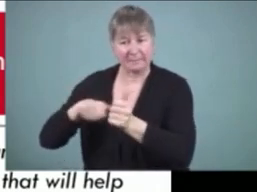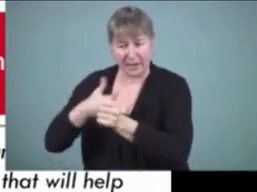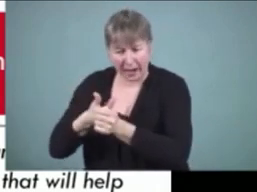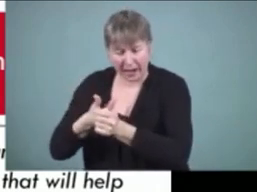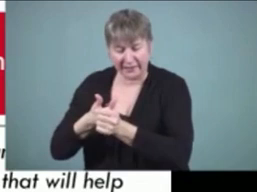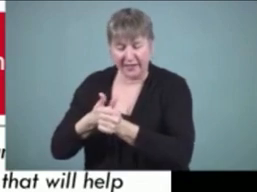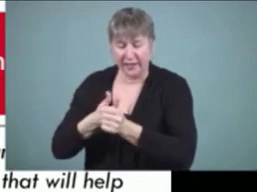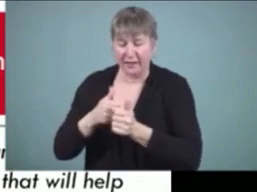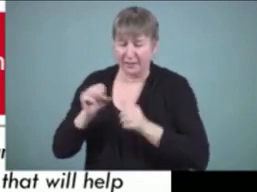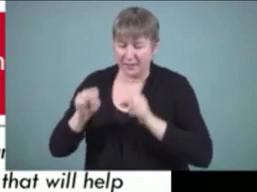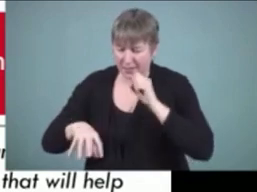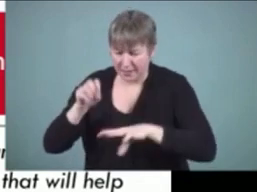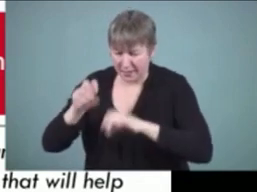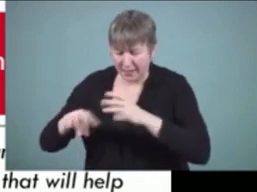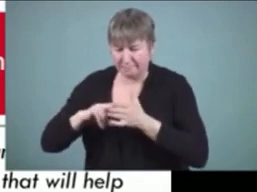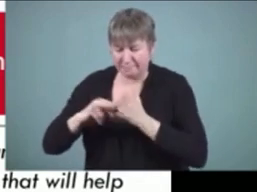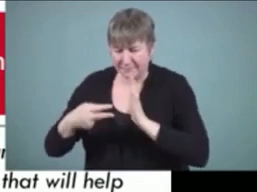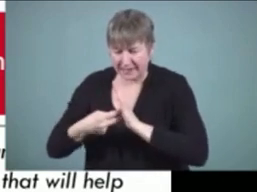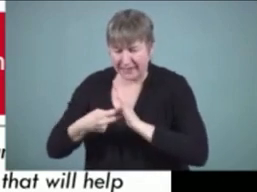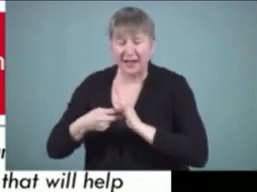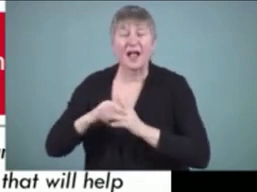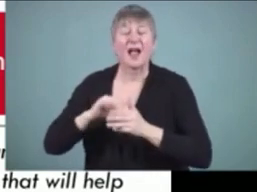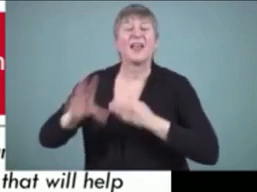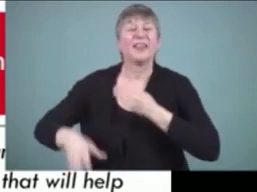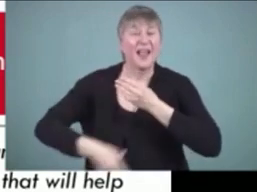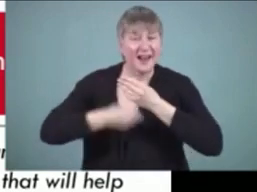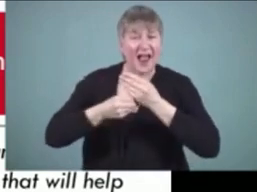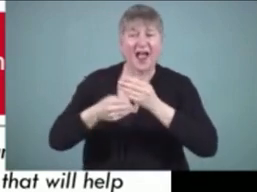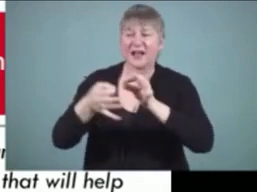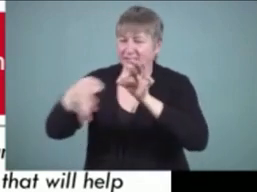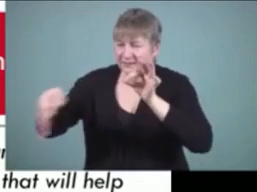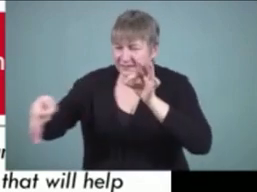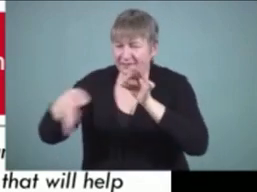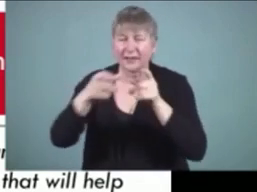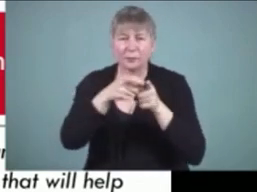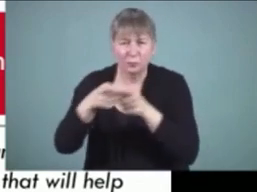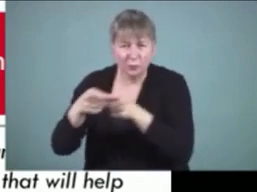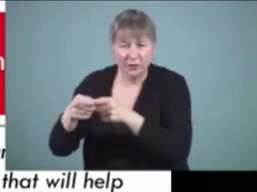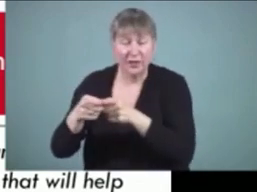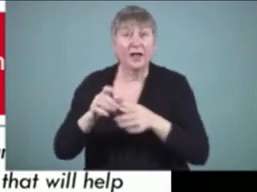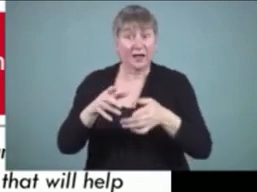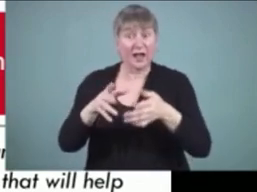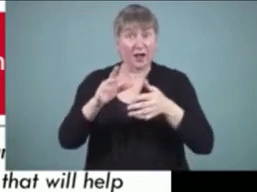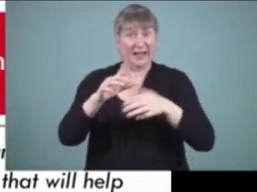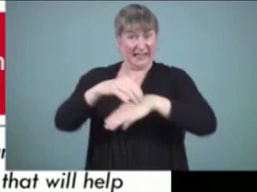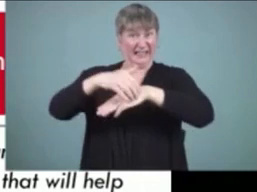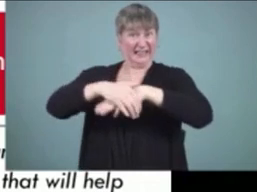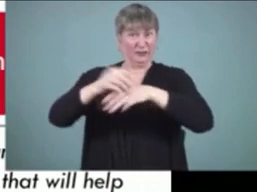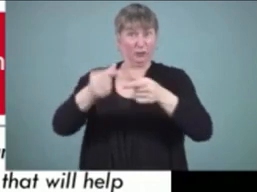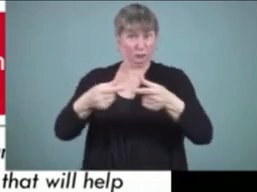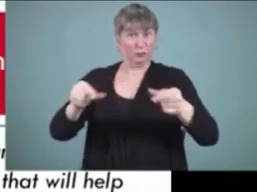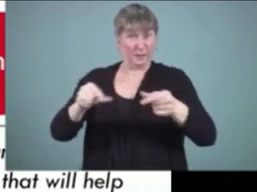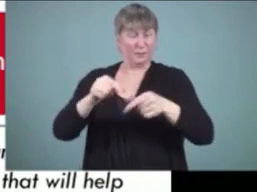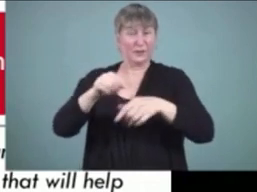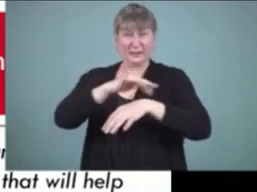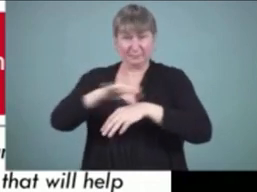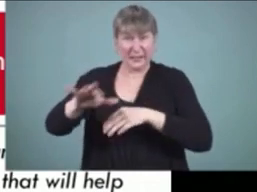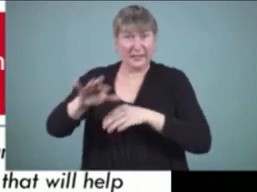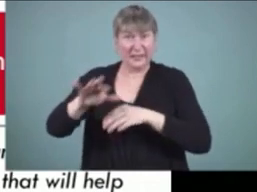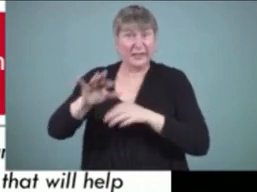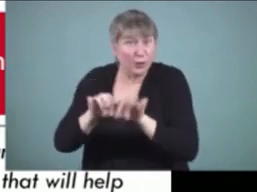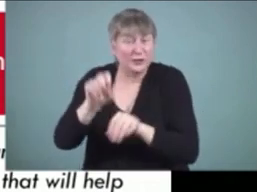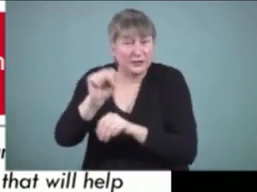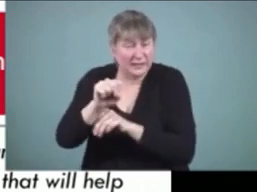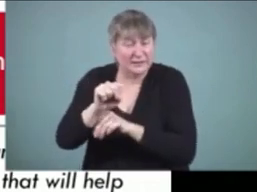around. And I'm not here to say that form doesn't matter. Syntax, grammar, spelling, English matters. But unless